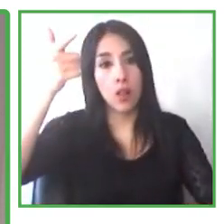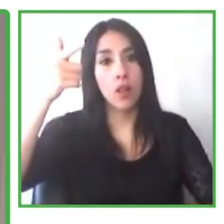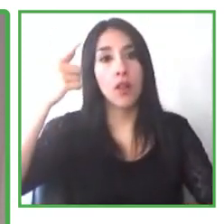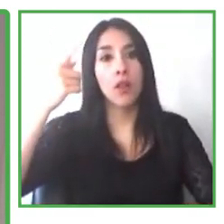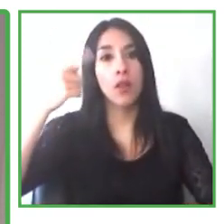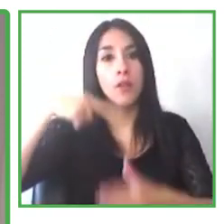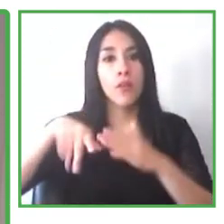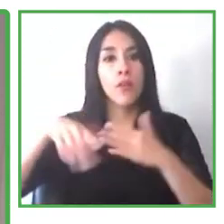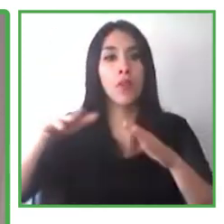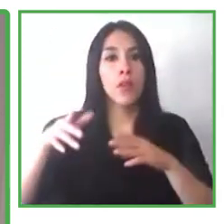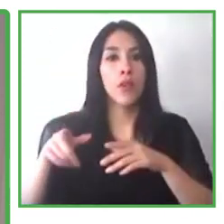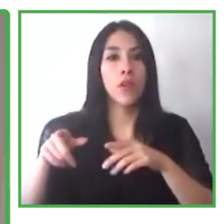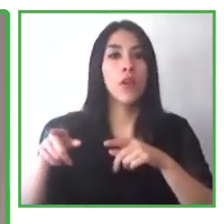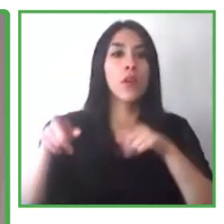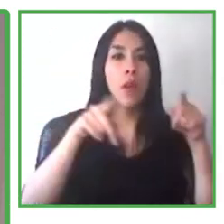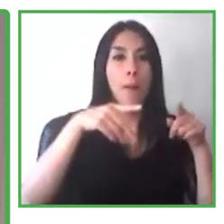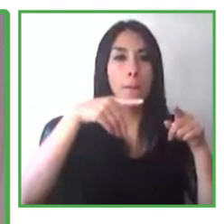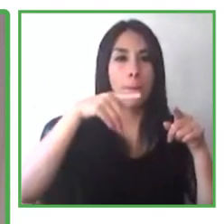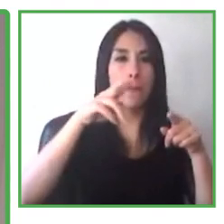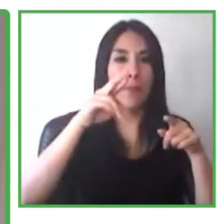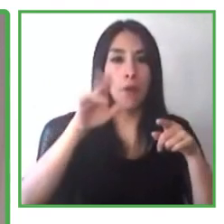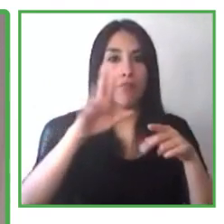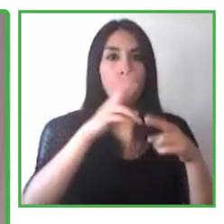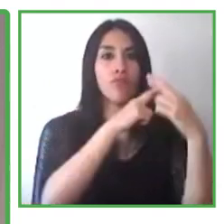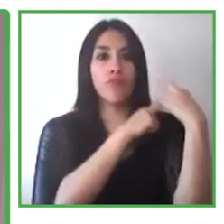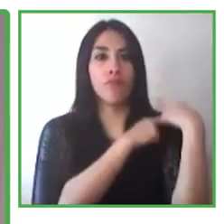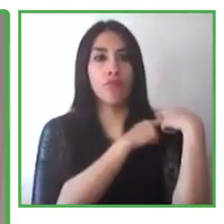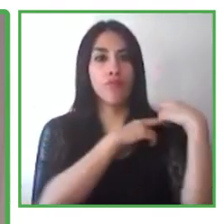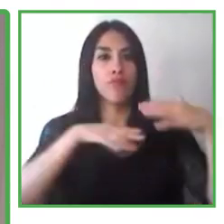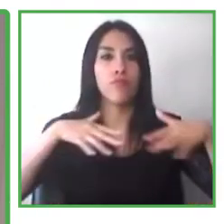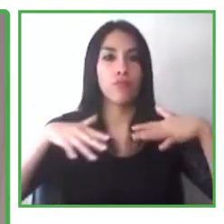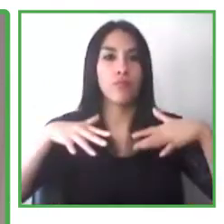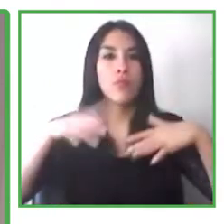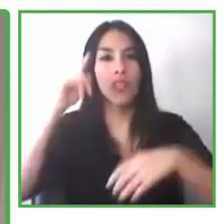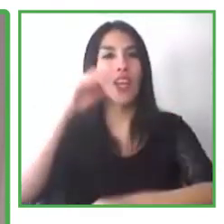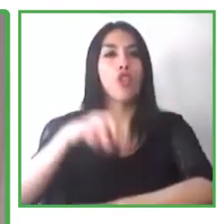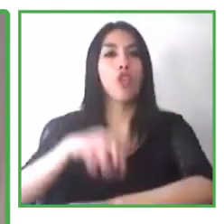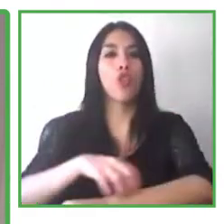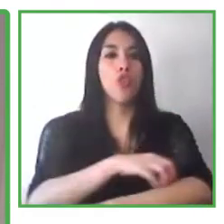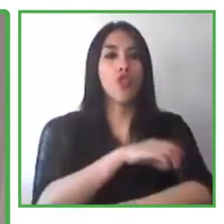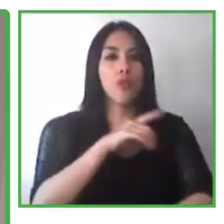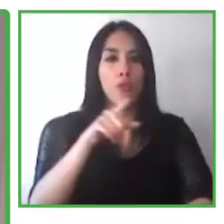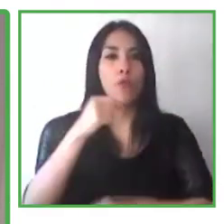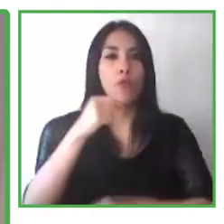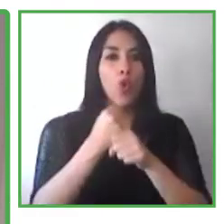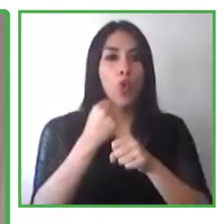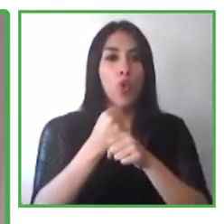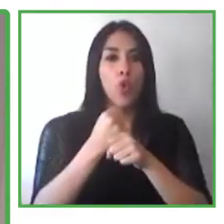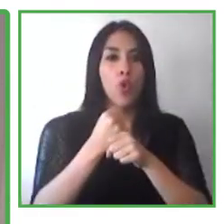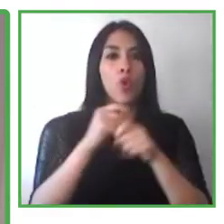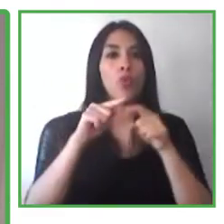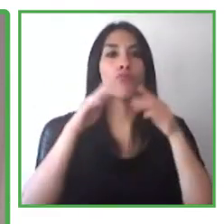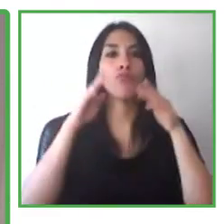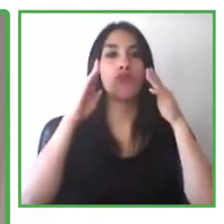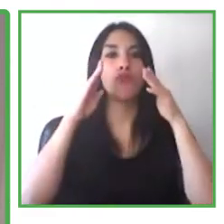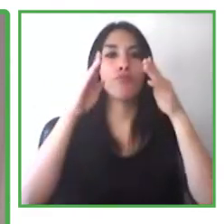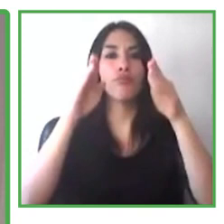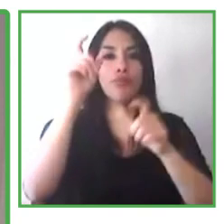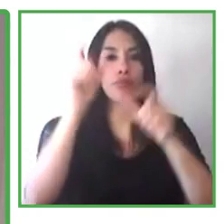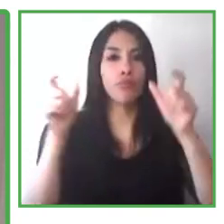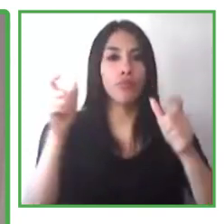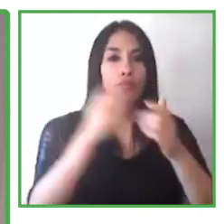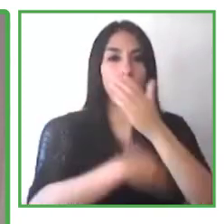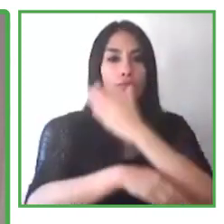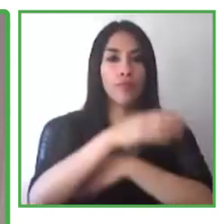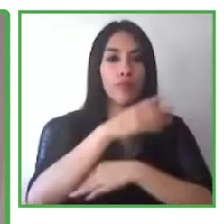at Trust for the Americas. But just a little bit more introduction. Purina is an international development specialist with years, many years, 10 years